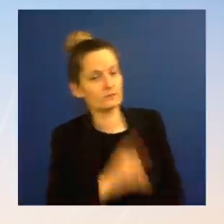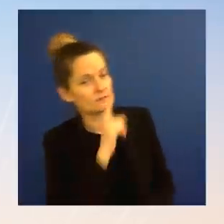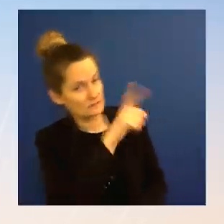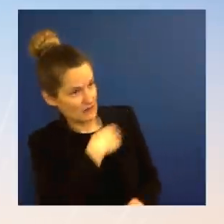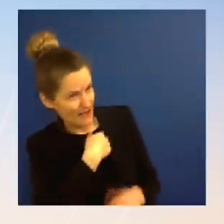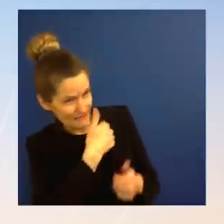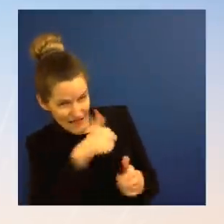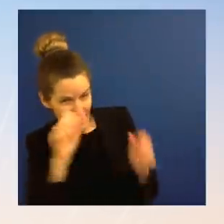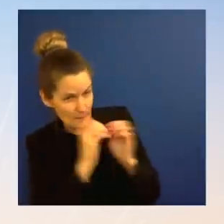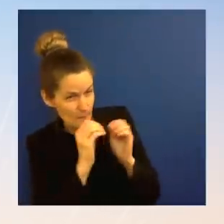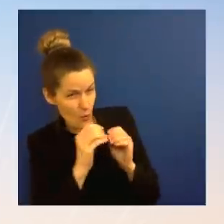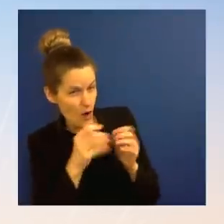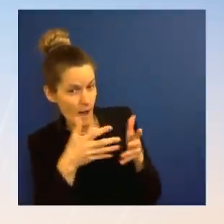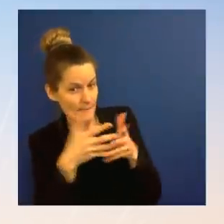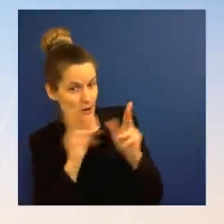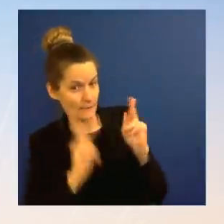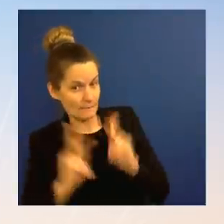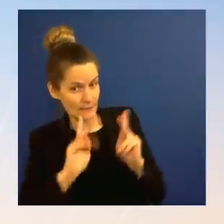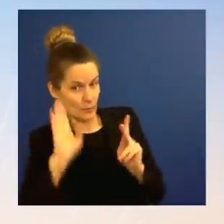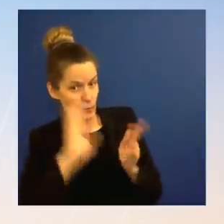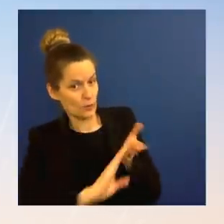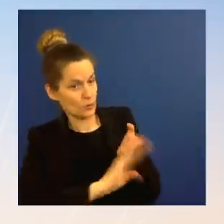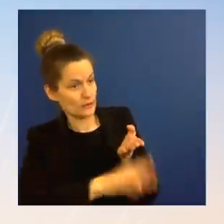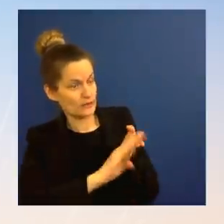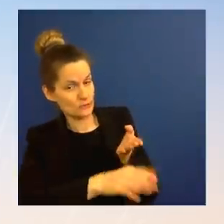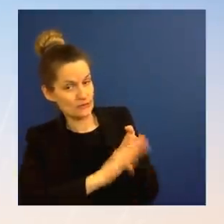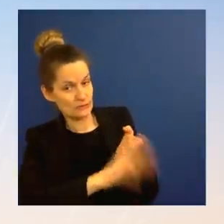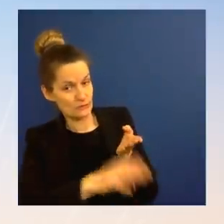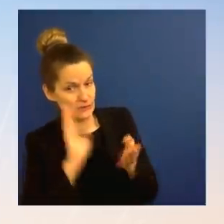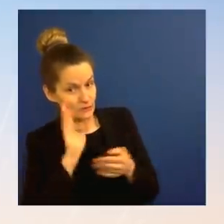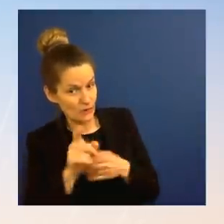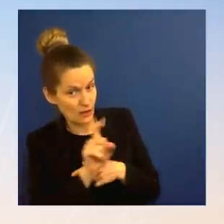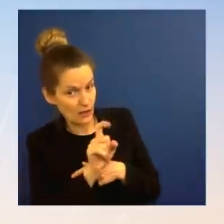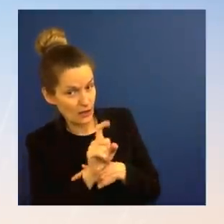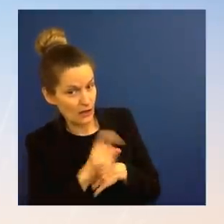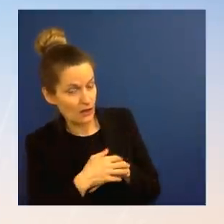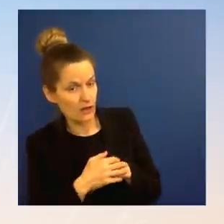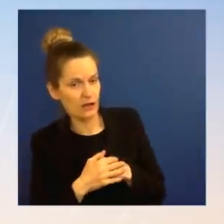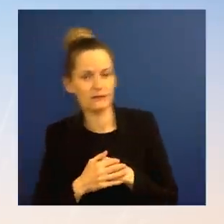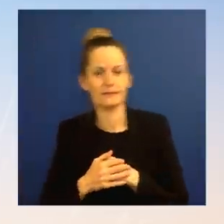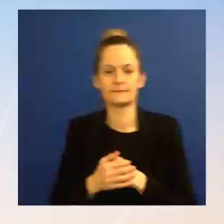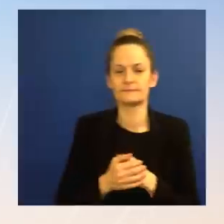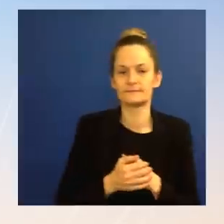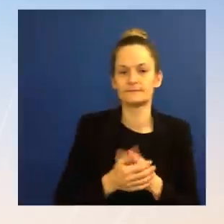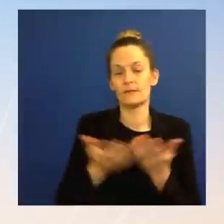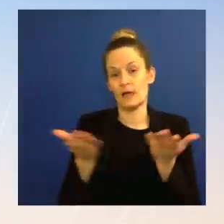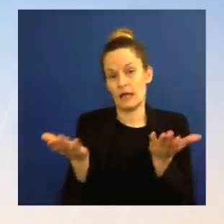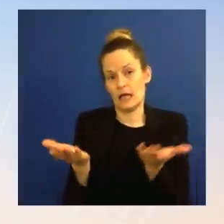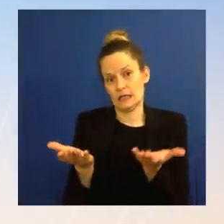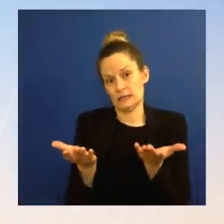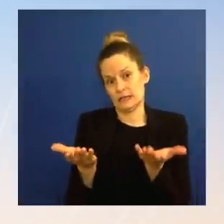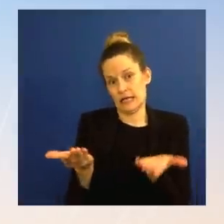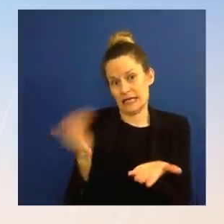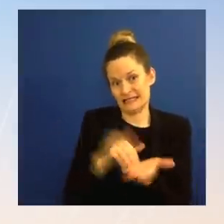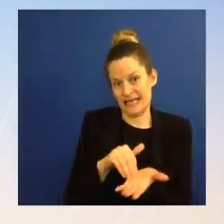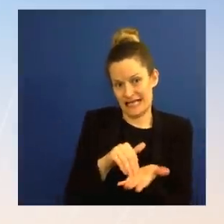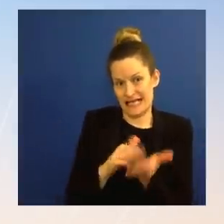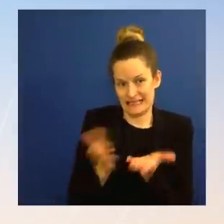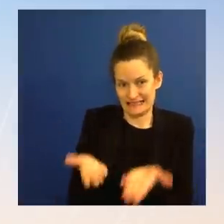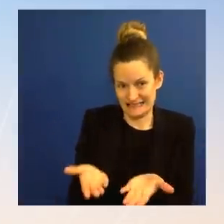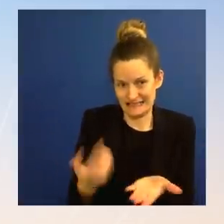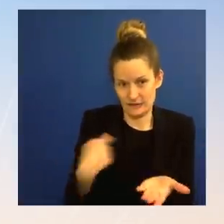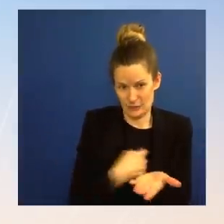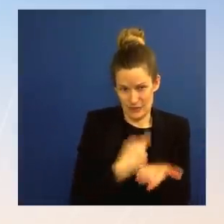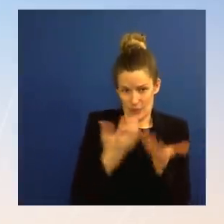as we are working on bringing any unjustly detained Americans home from any country in the world, whether it's Venezuela, Russia,